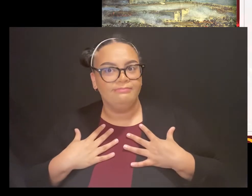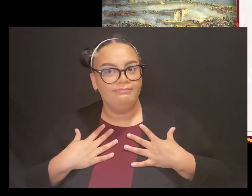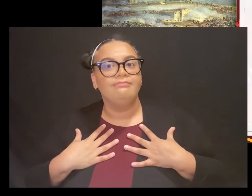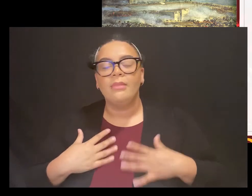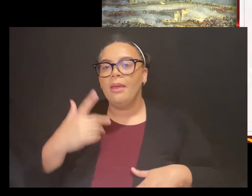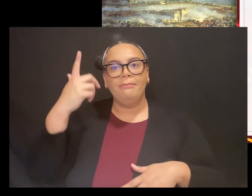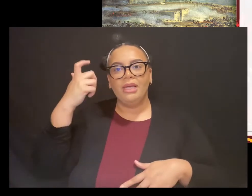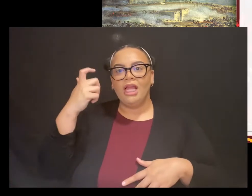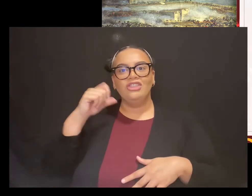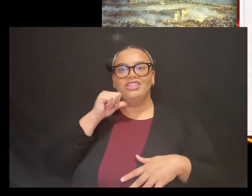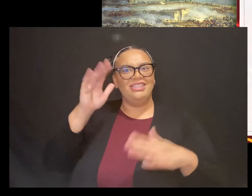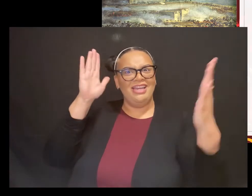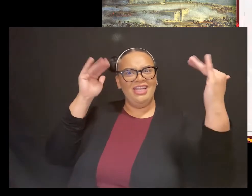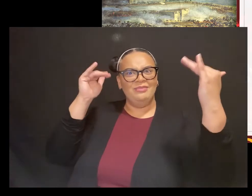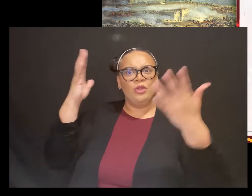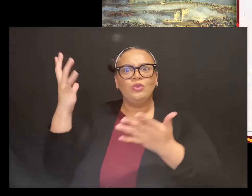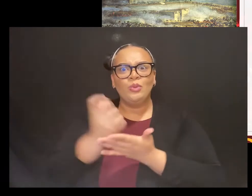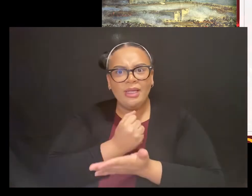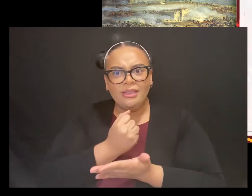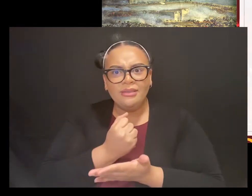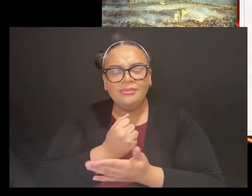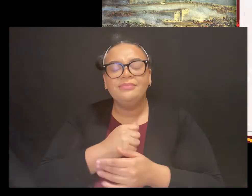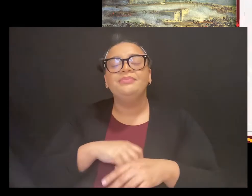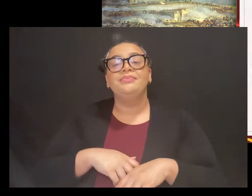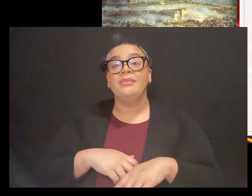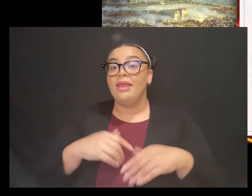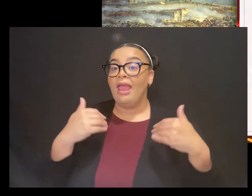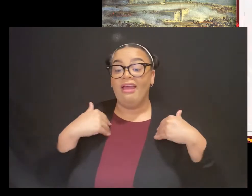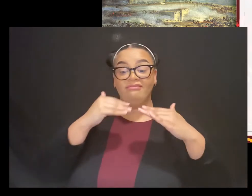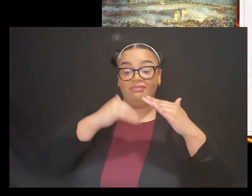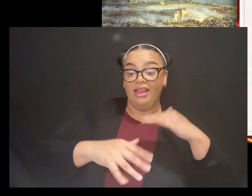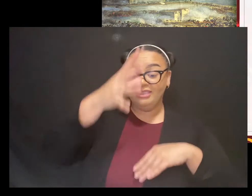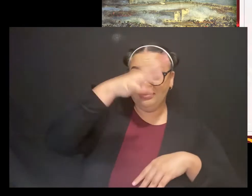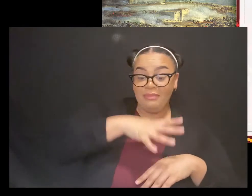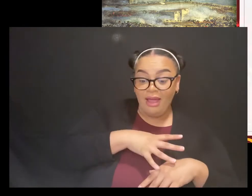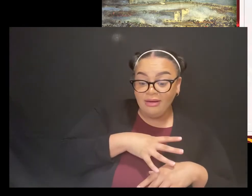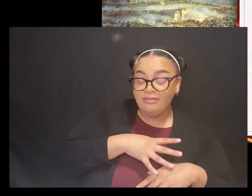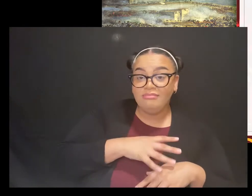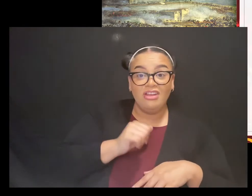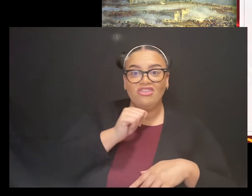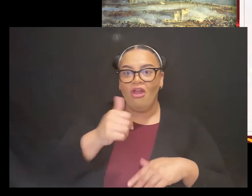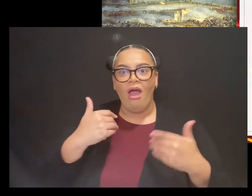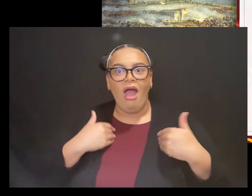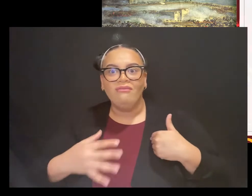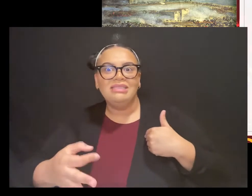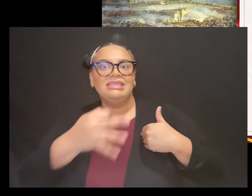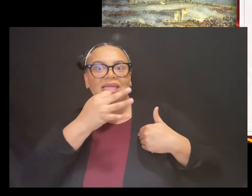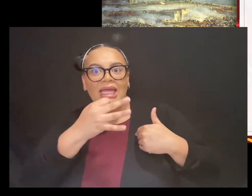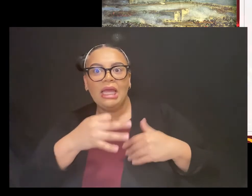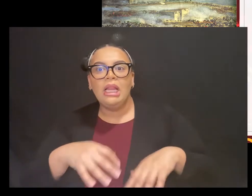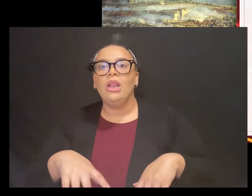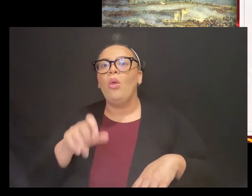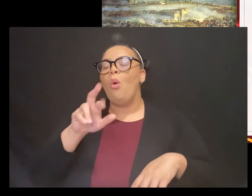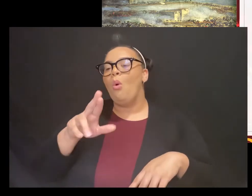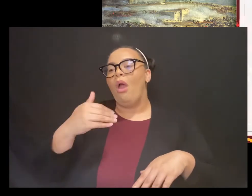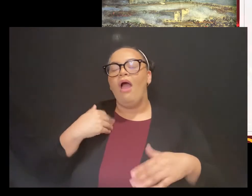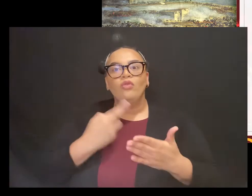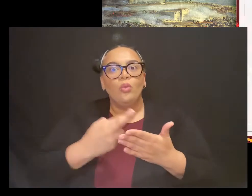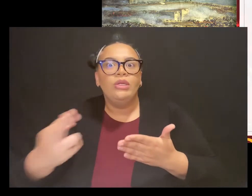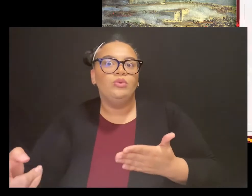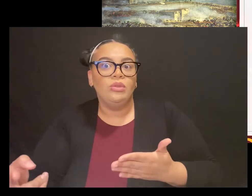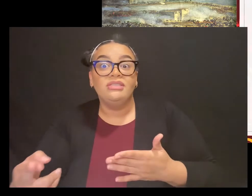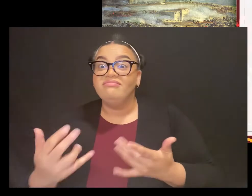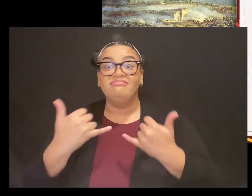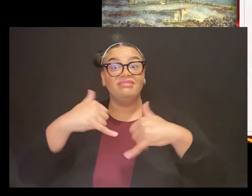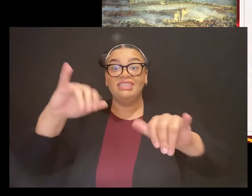had less troops and they weren't as skilled or as well equipped and they won. So this is part of